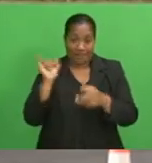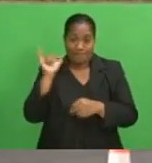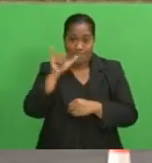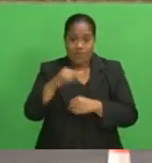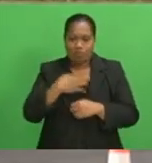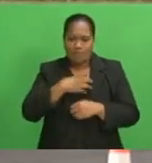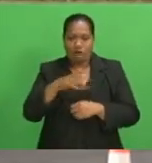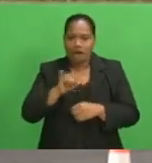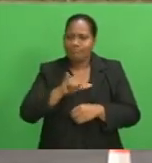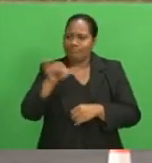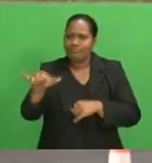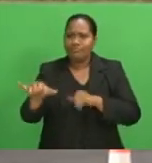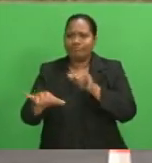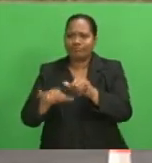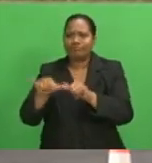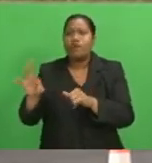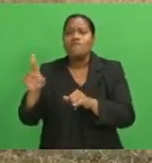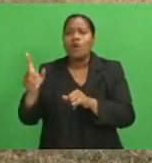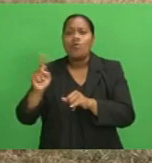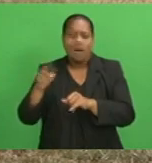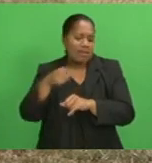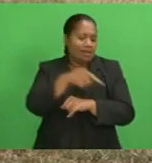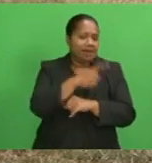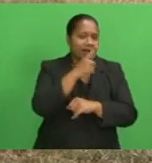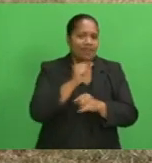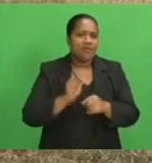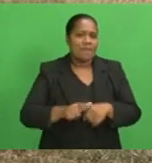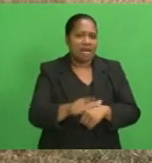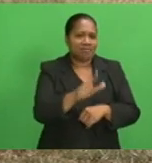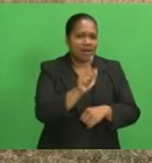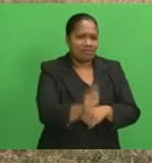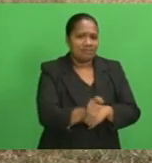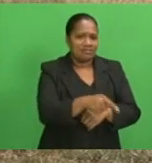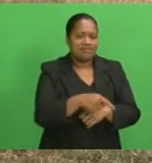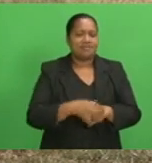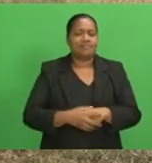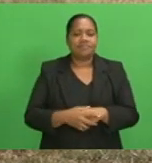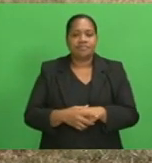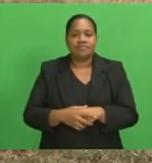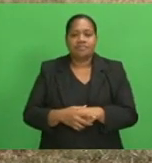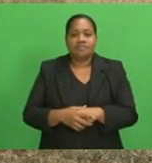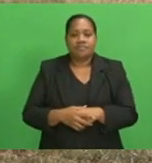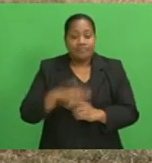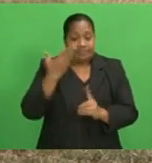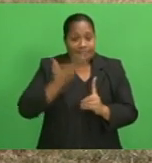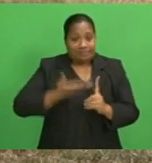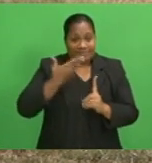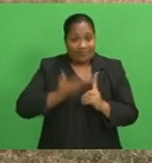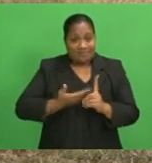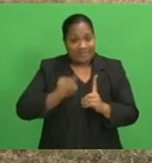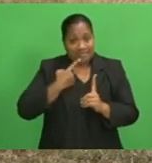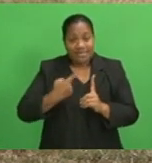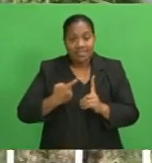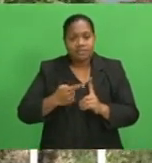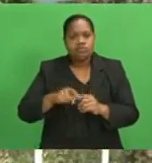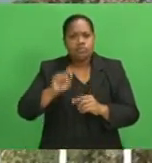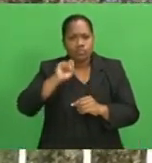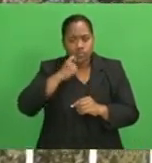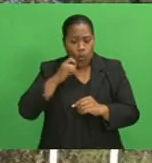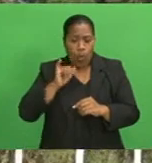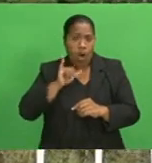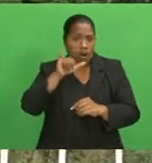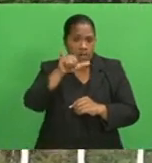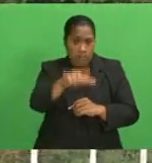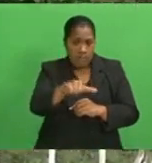Savo Savo to cater for Lombasa customers. Northern Air Chief Executive Captain Reynjesh Sen says they will be diverting all their